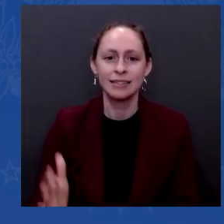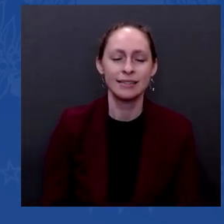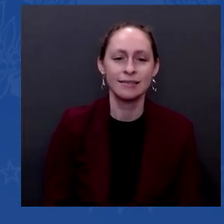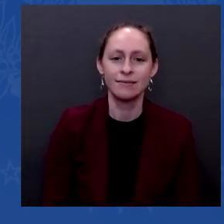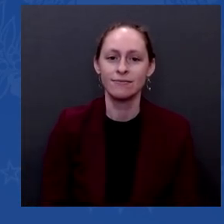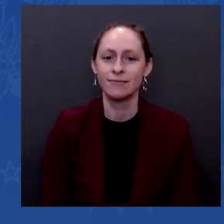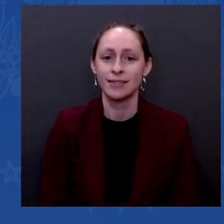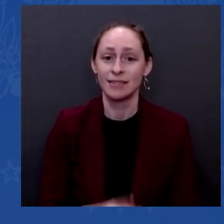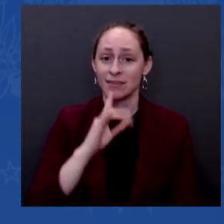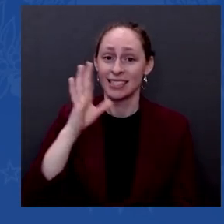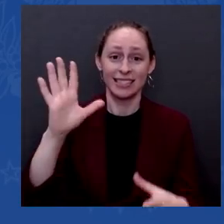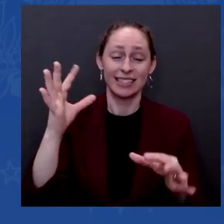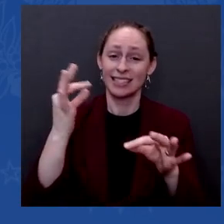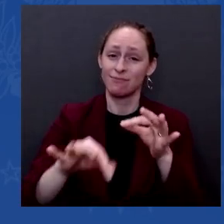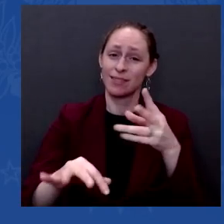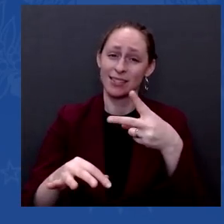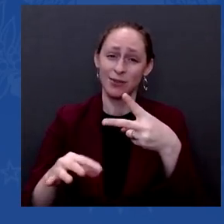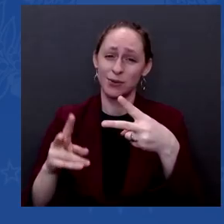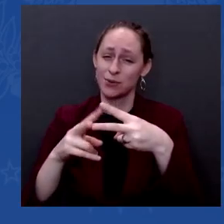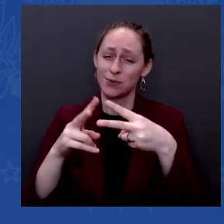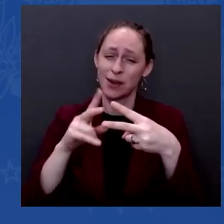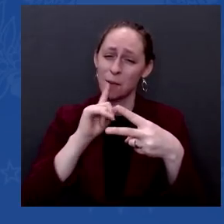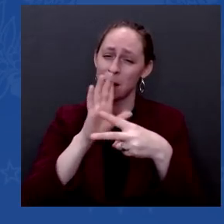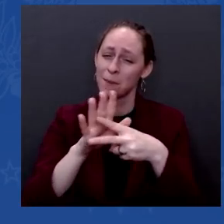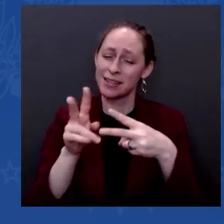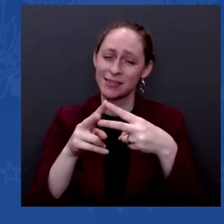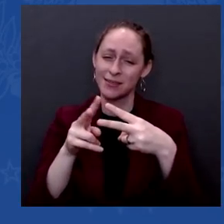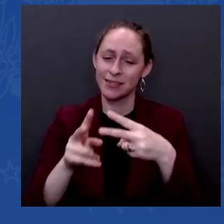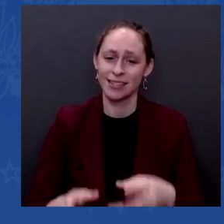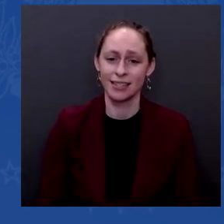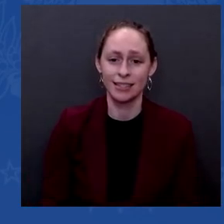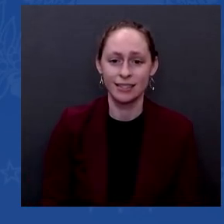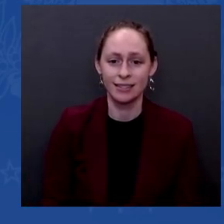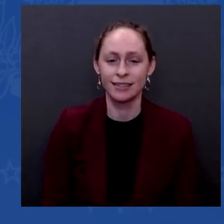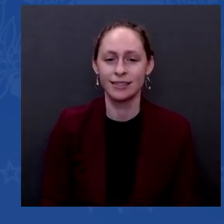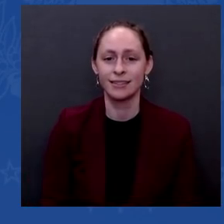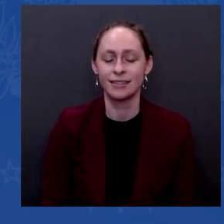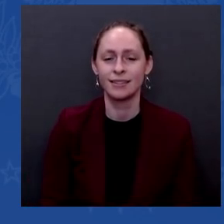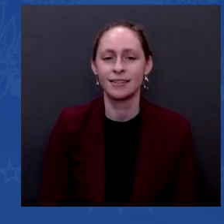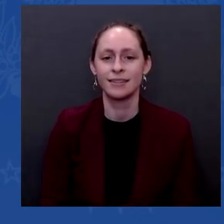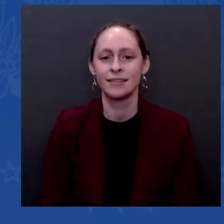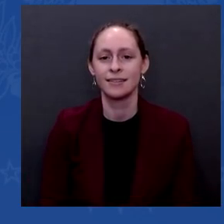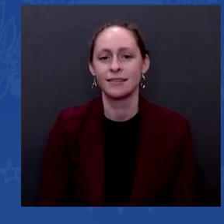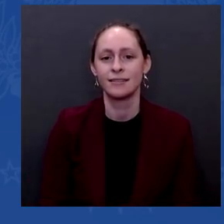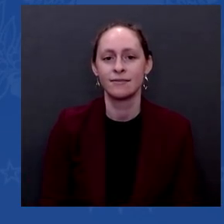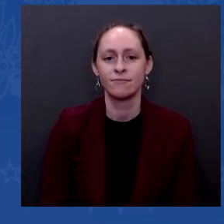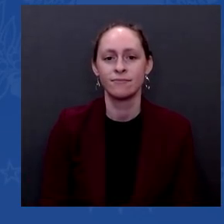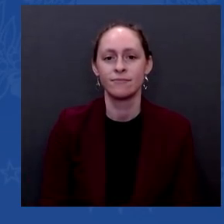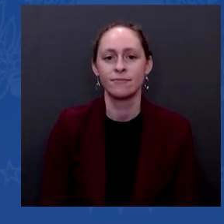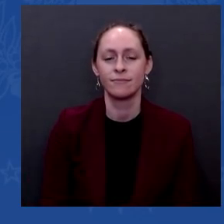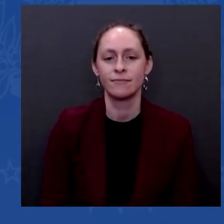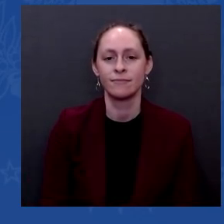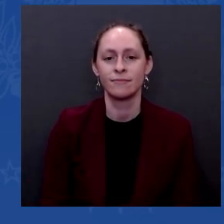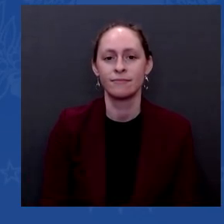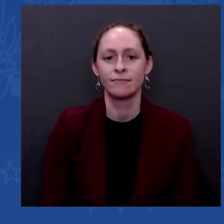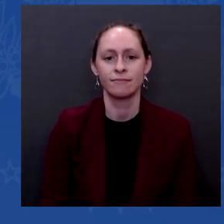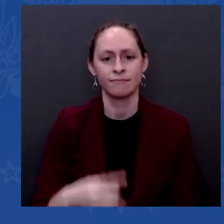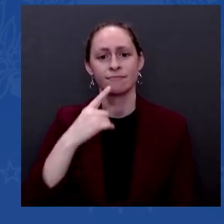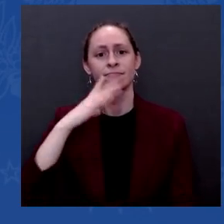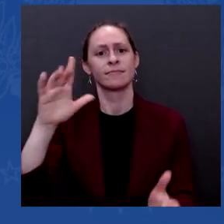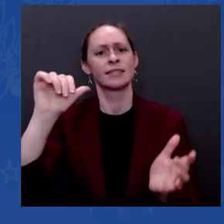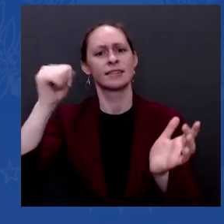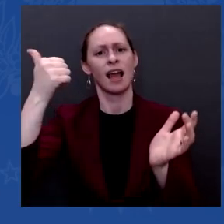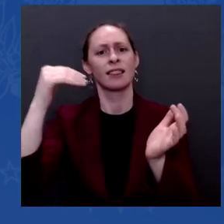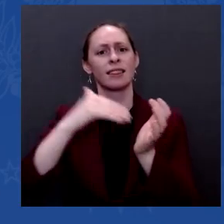promise. You campaigned on canceling $10,000 in student loans. Do you still plan to do so and when? And then my second question